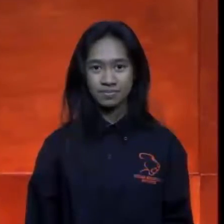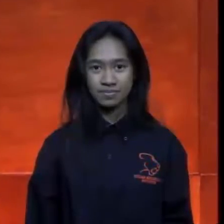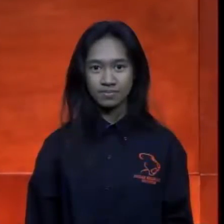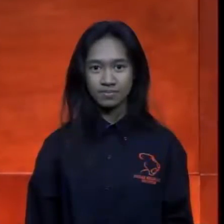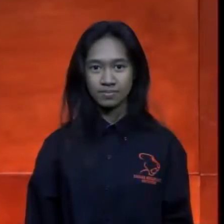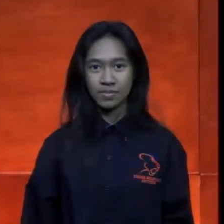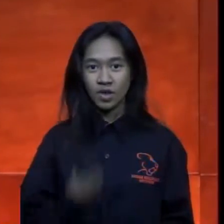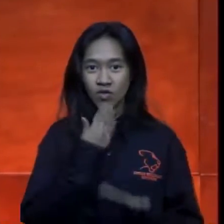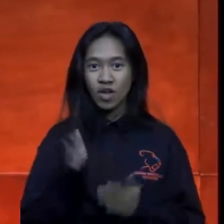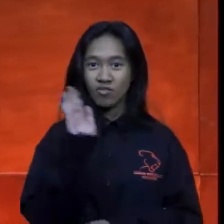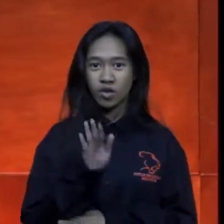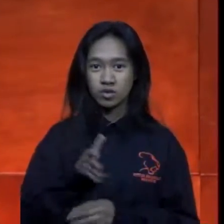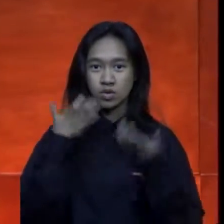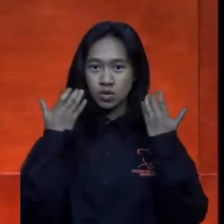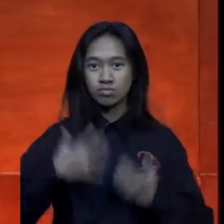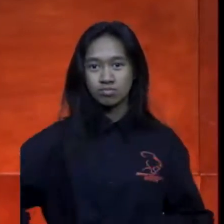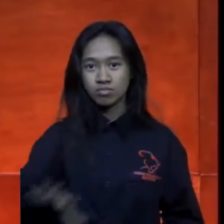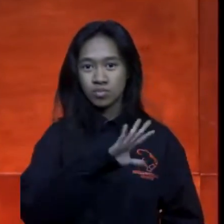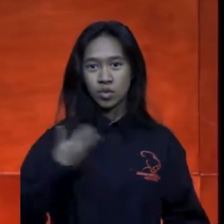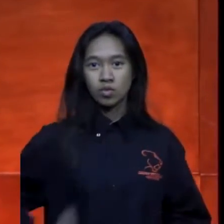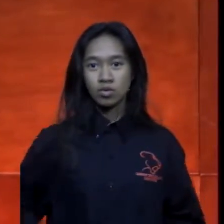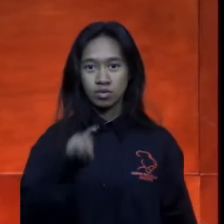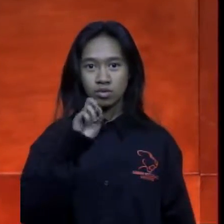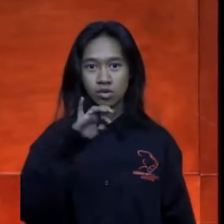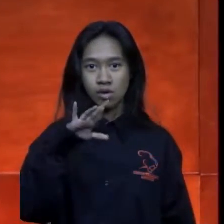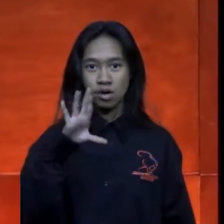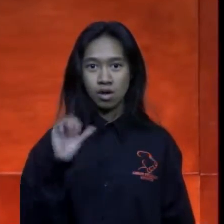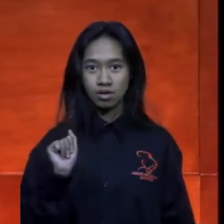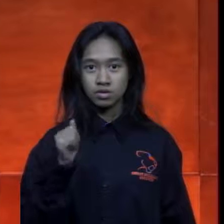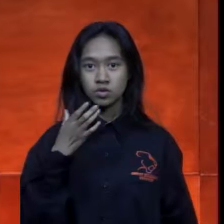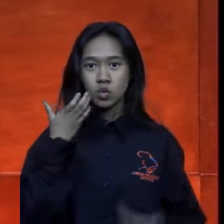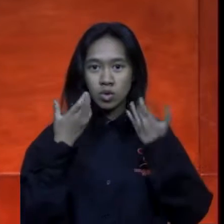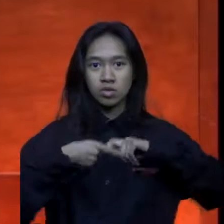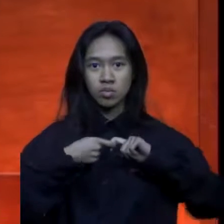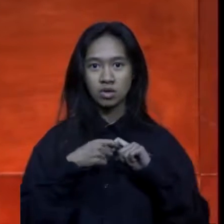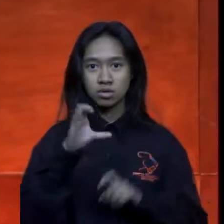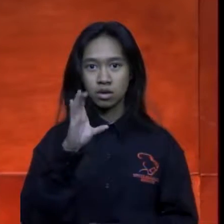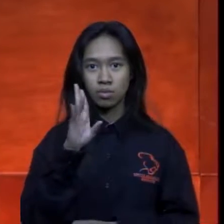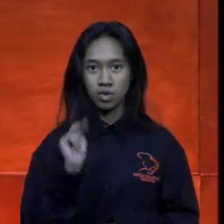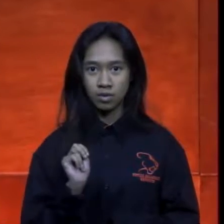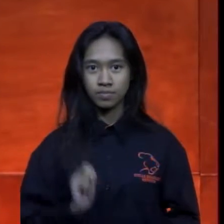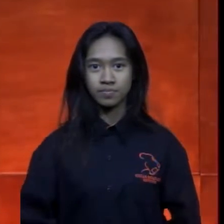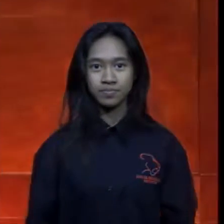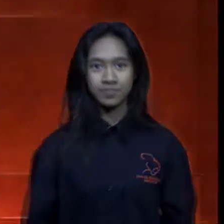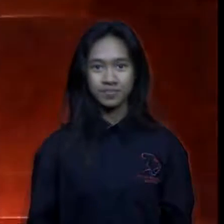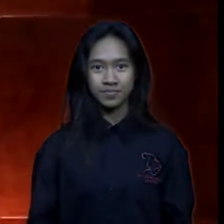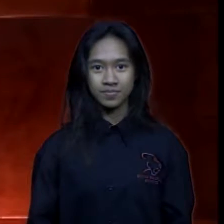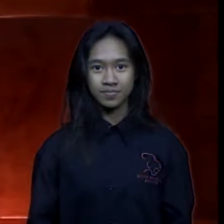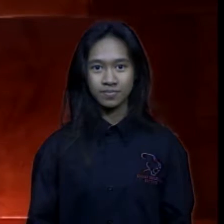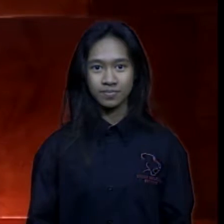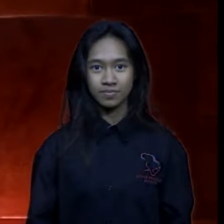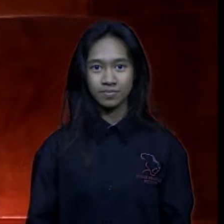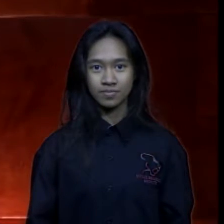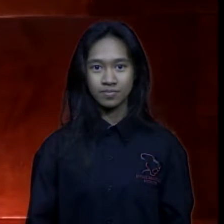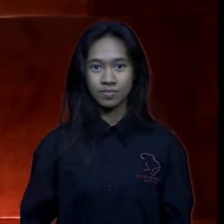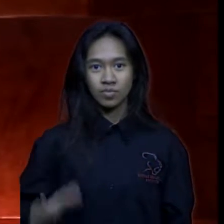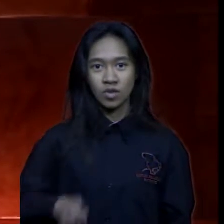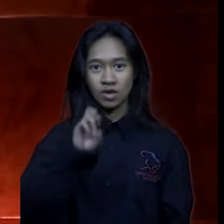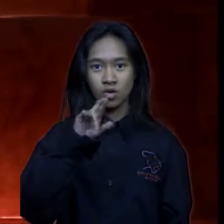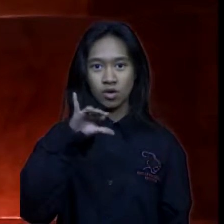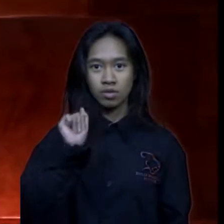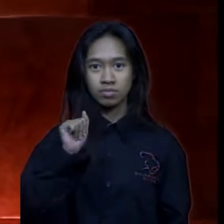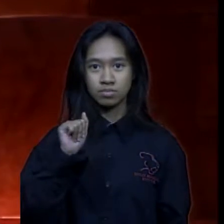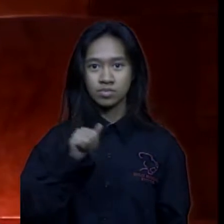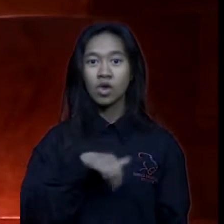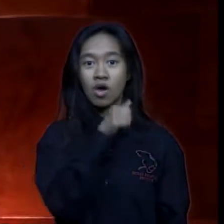good afternoon Cougars I'm T Erica Brown and you're watching Cougar Paws on the CBN and I'm Erica Garcia